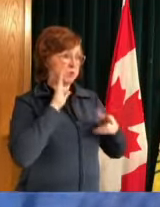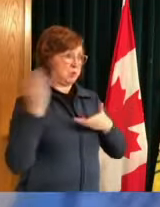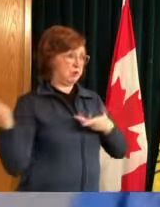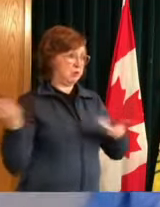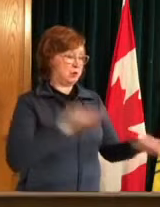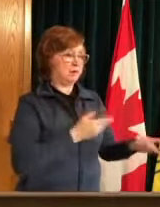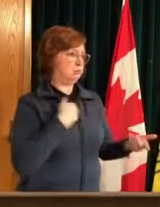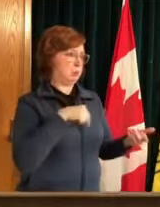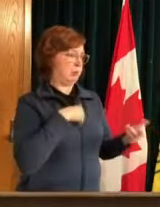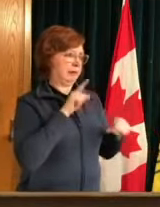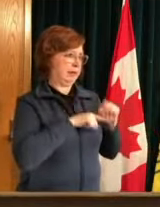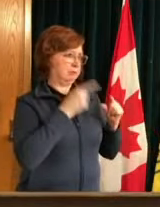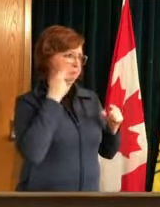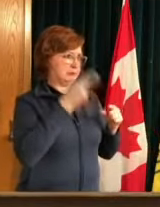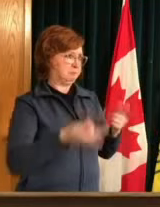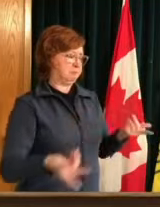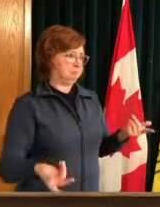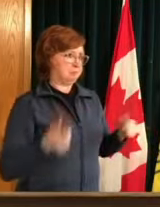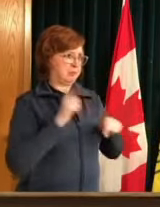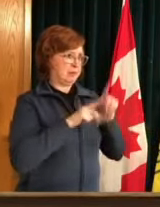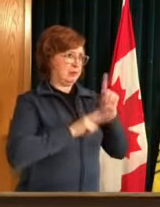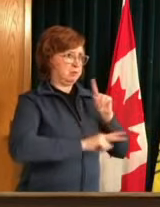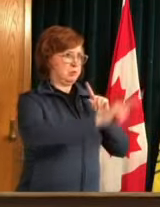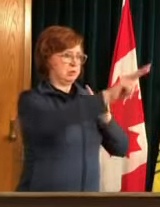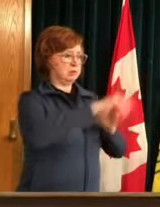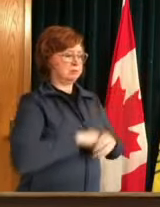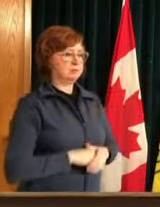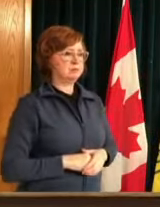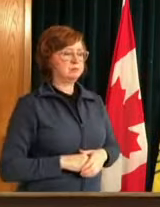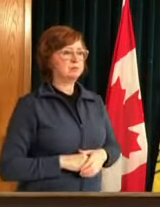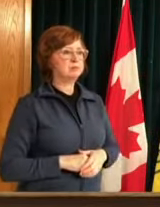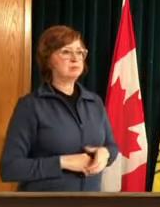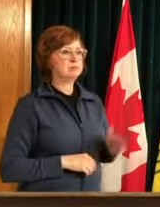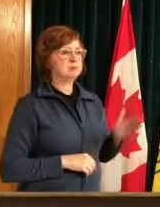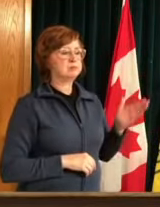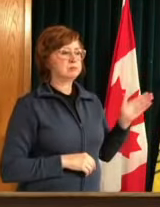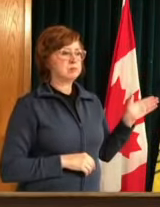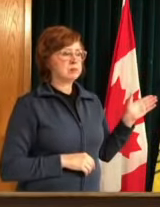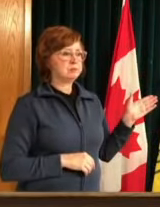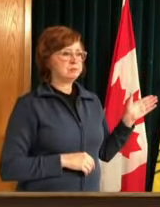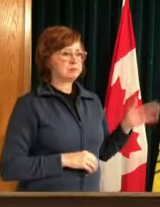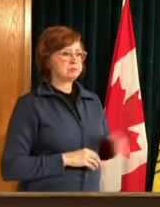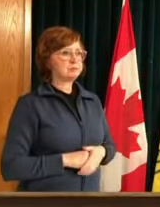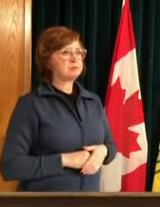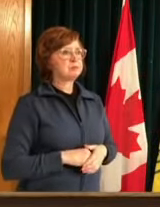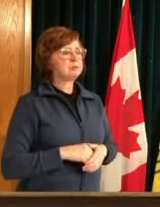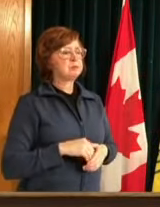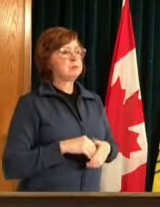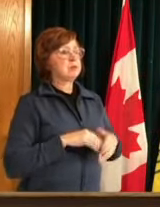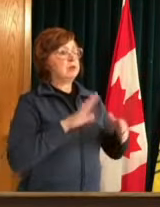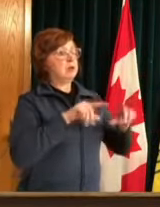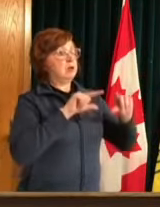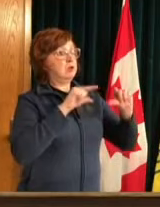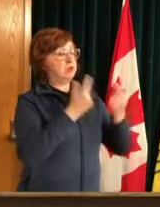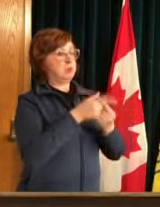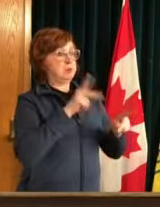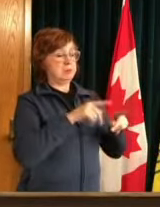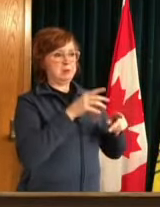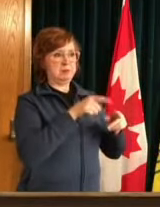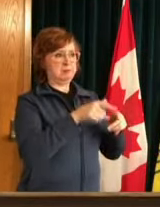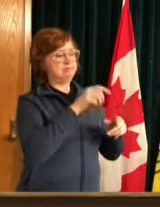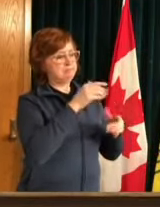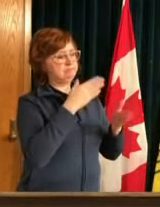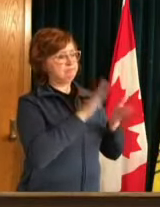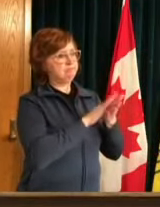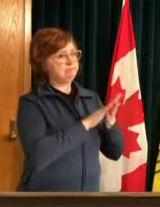and credit goes to all the uh the folks that are working hard on on trying to rebook these appointments